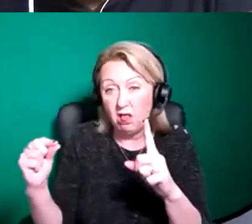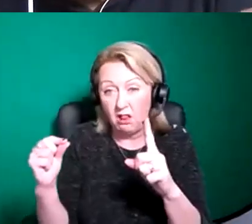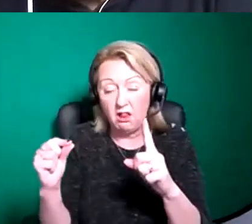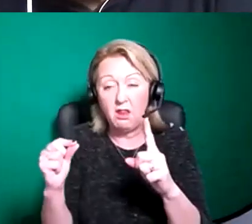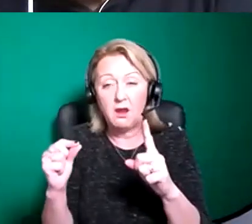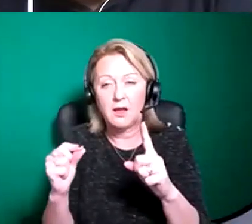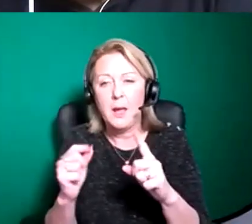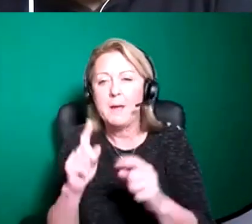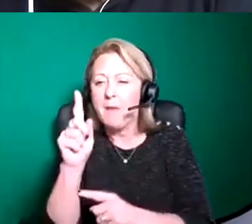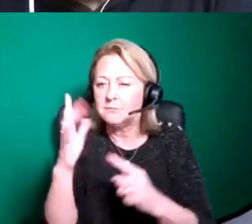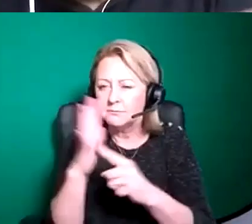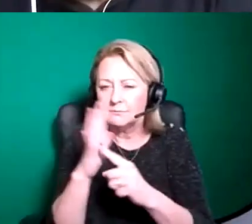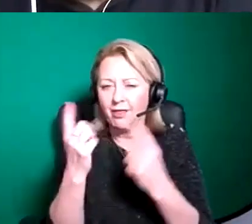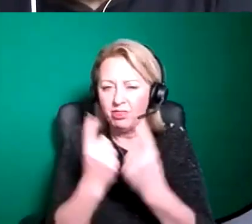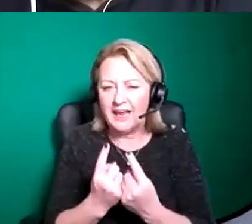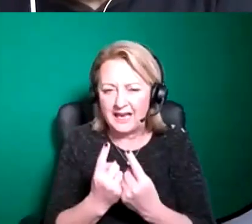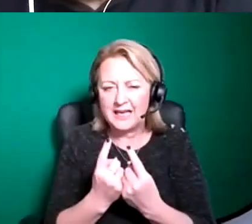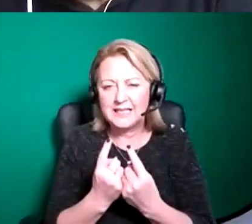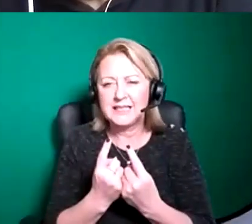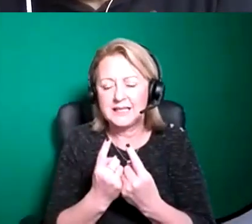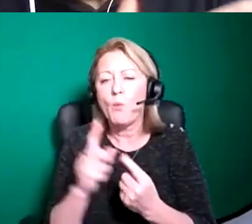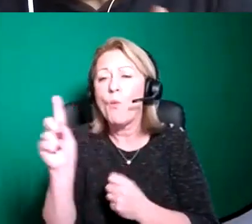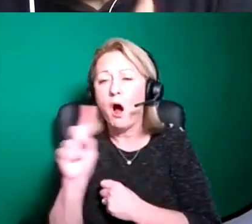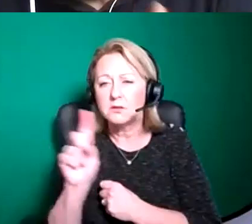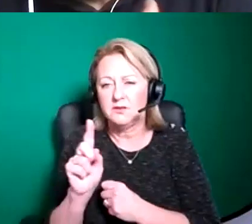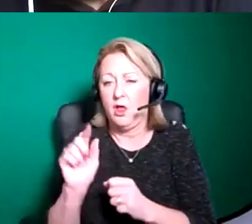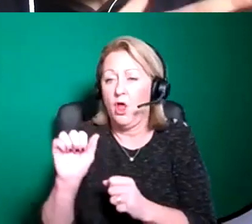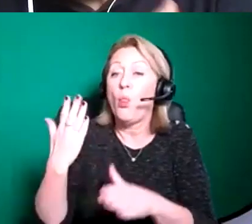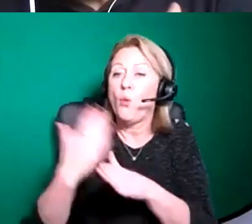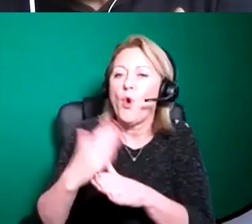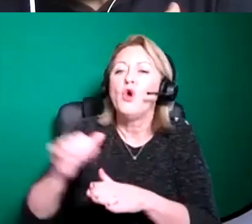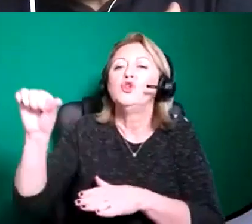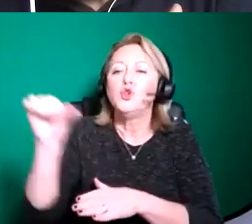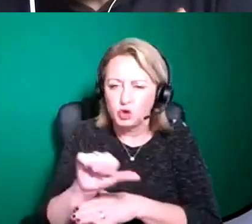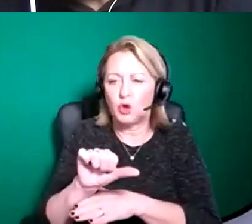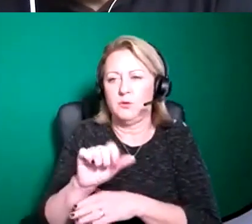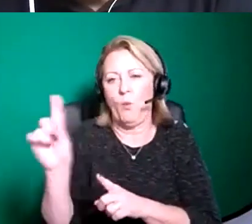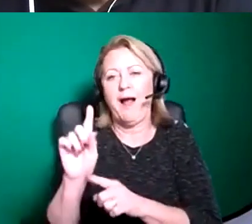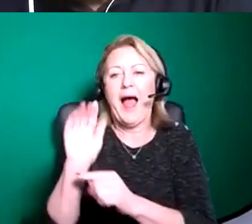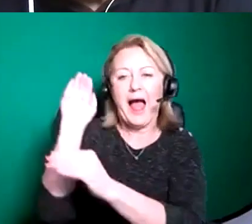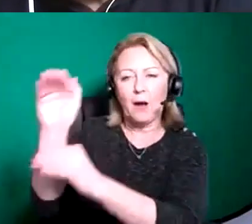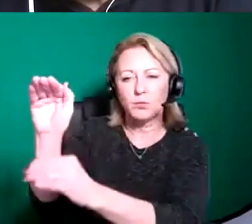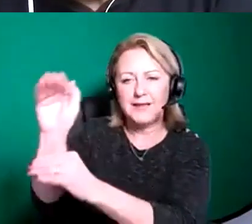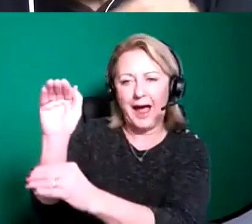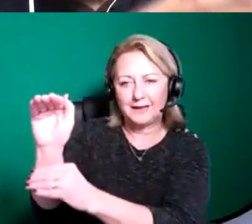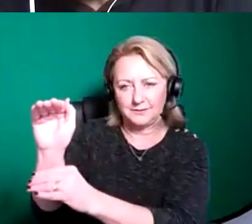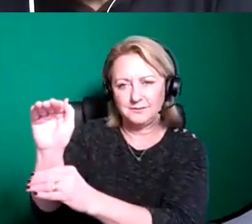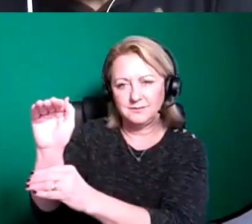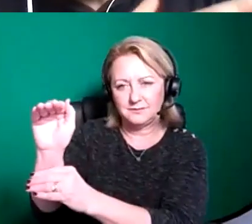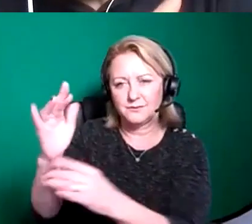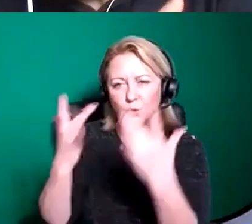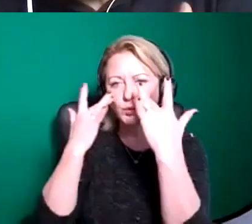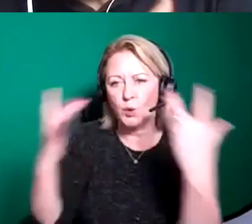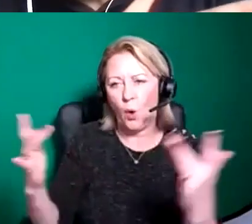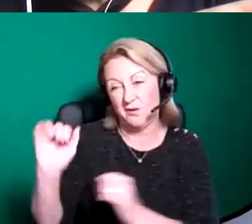really the key thing that we're kind of looking for is that the work should be suitable for kind of outdoor presentation um and i think in clive's